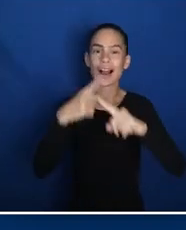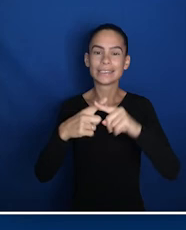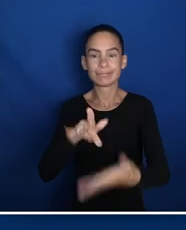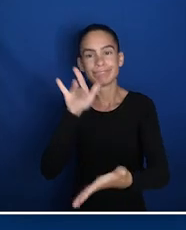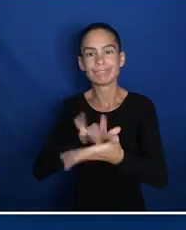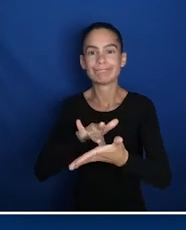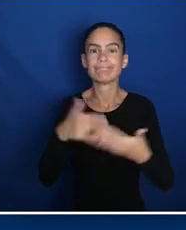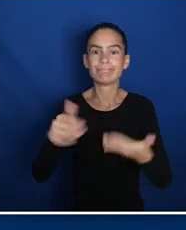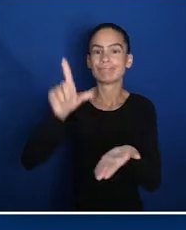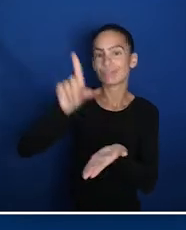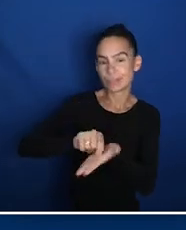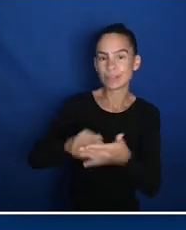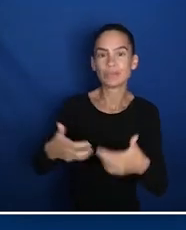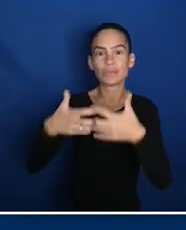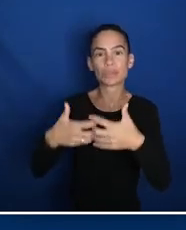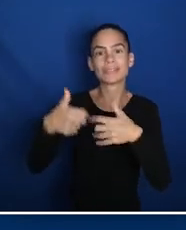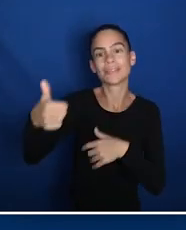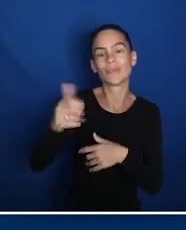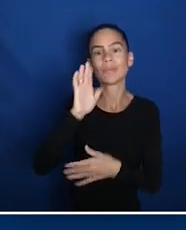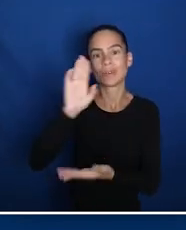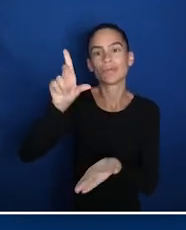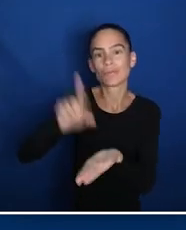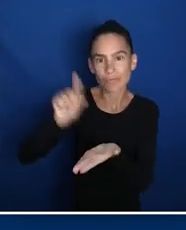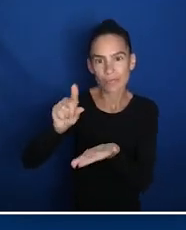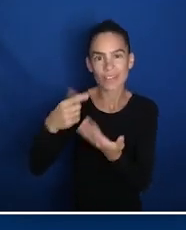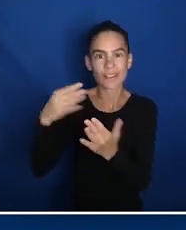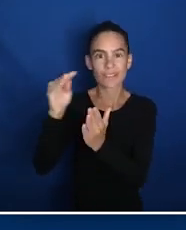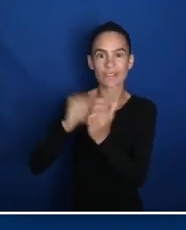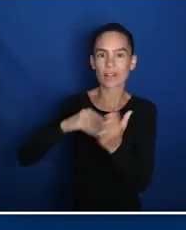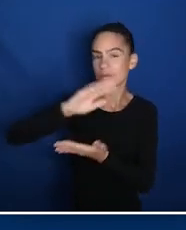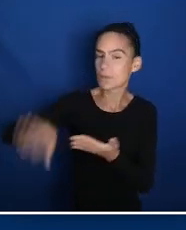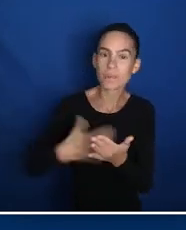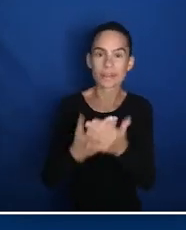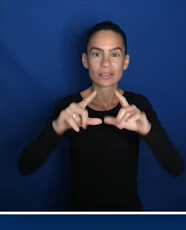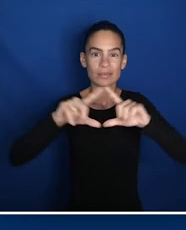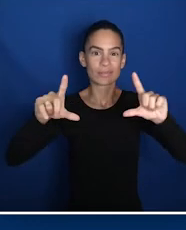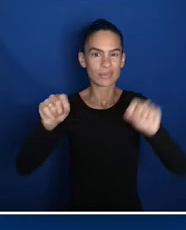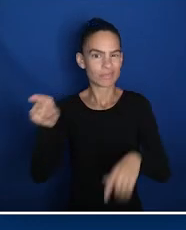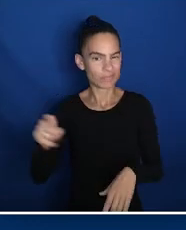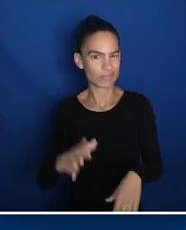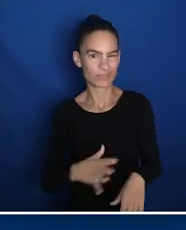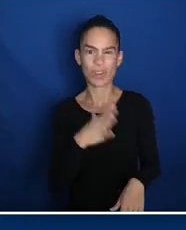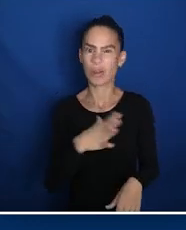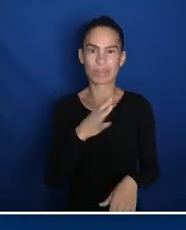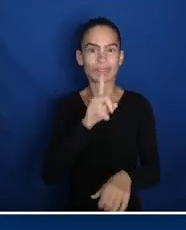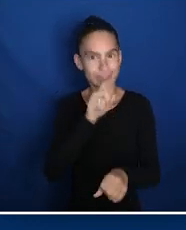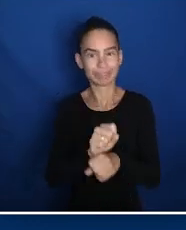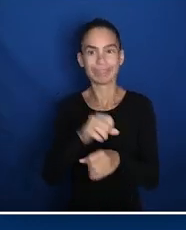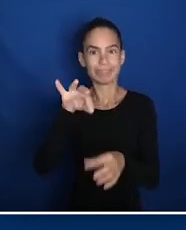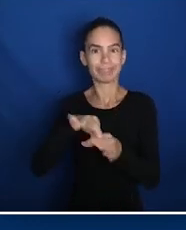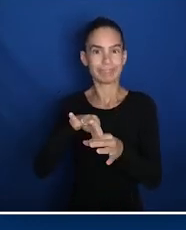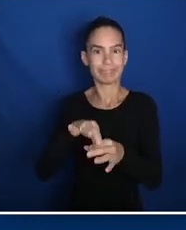to press the red X button to print your ballot. The built-in printer produces a marked paper ballot that serves as the official ballot